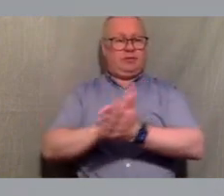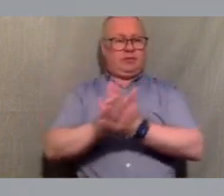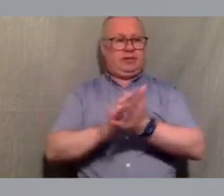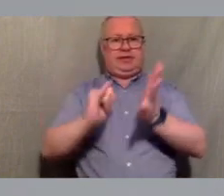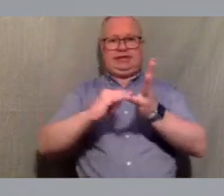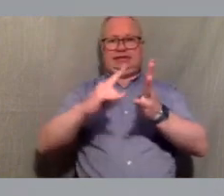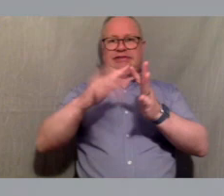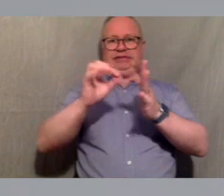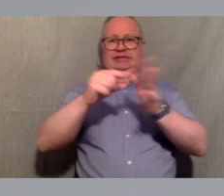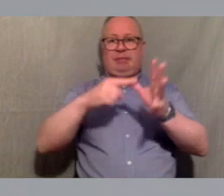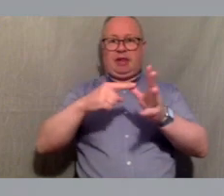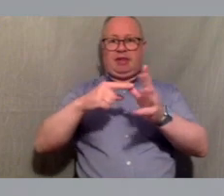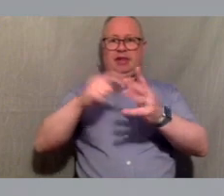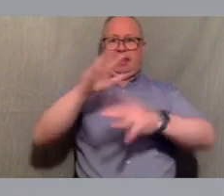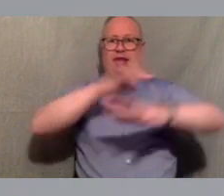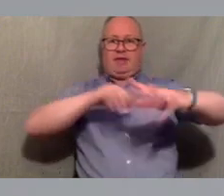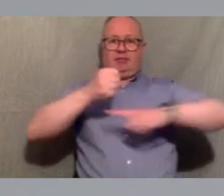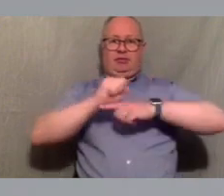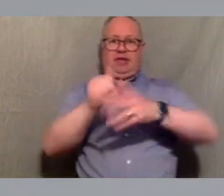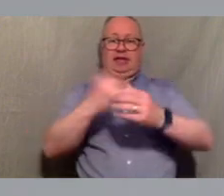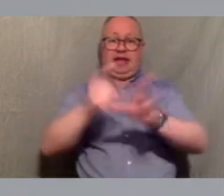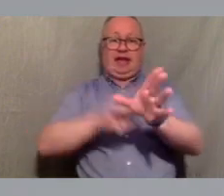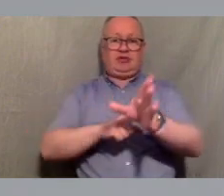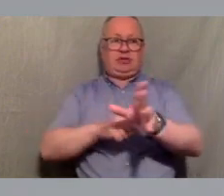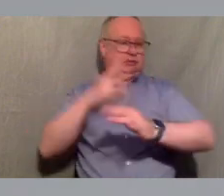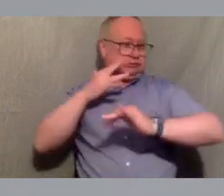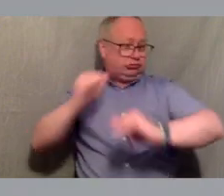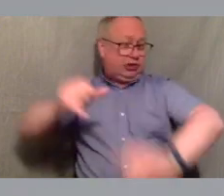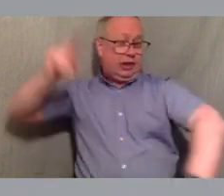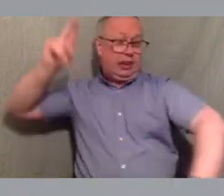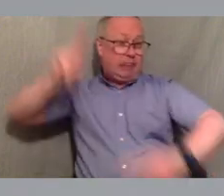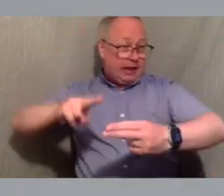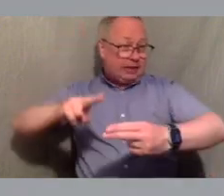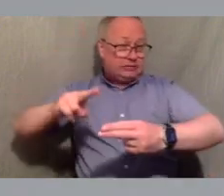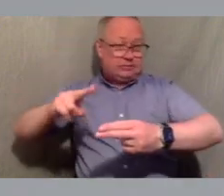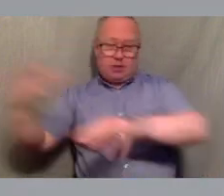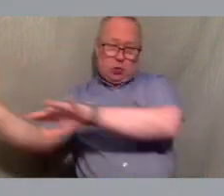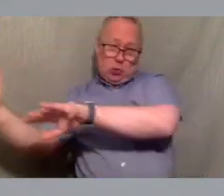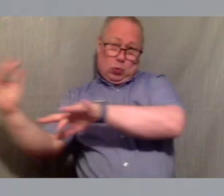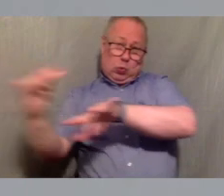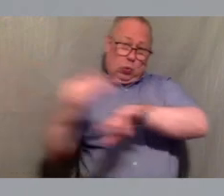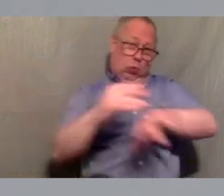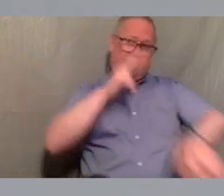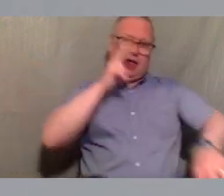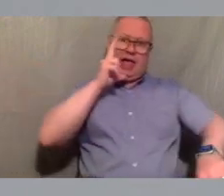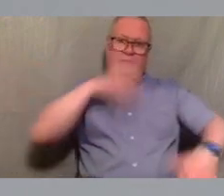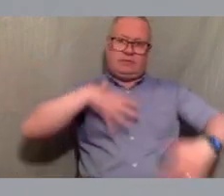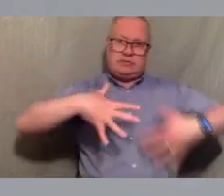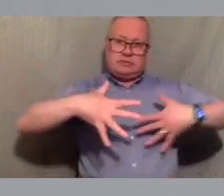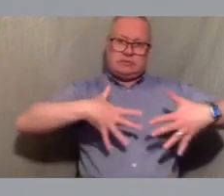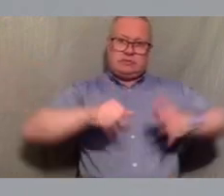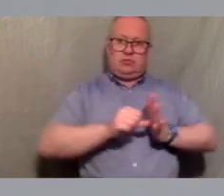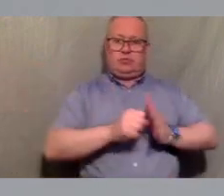while the increased asthma risk in the community that these plants cause is obviously intersecting with uh